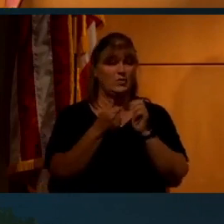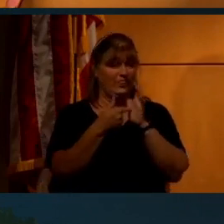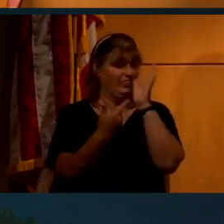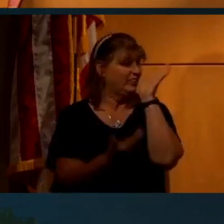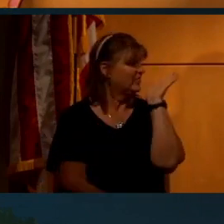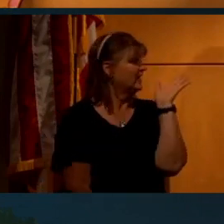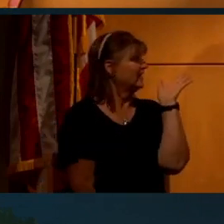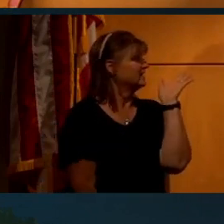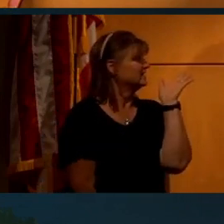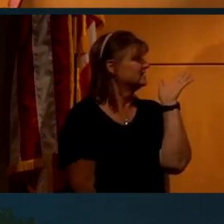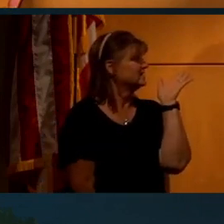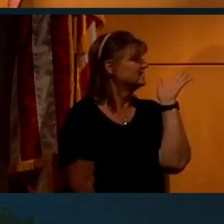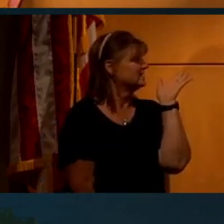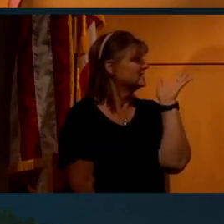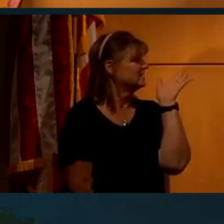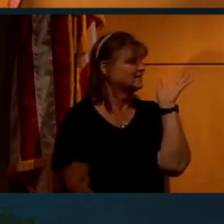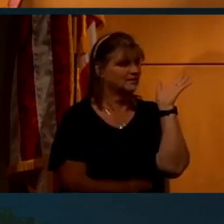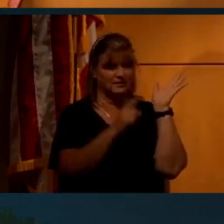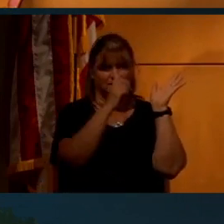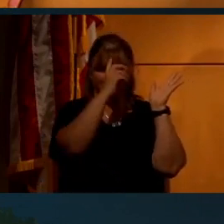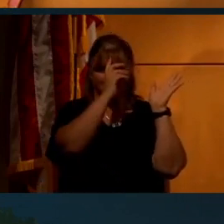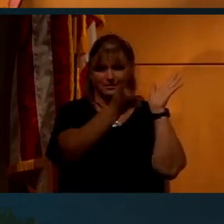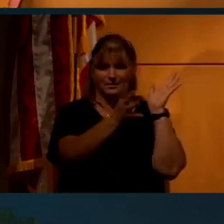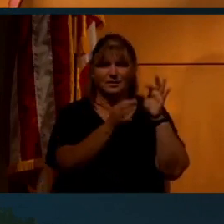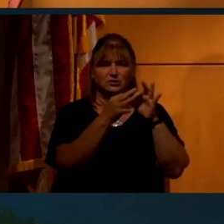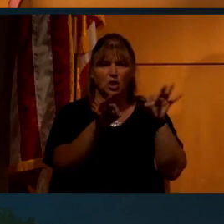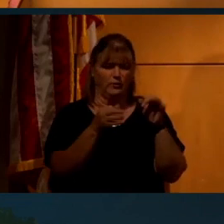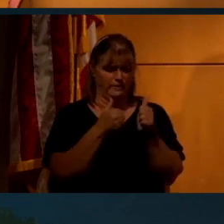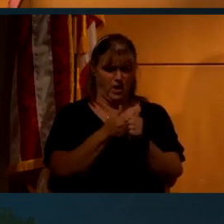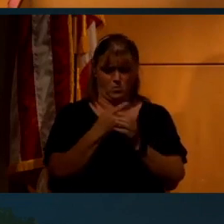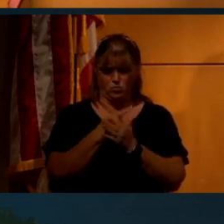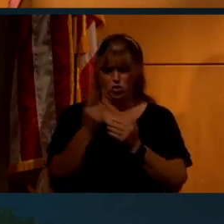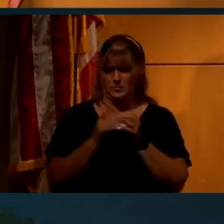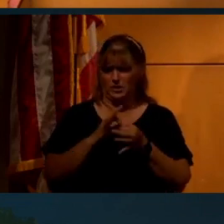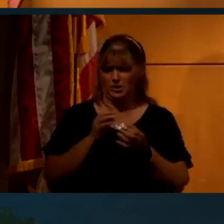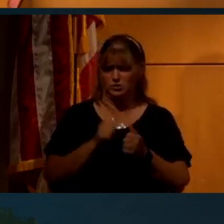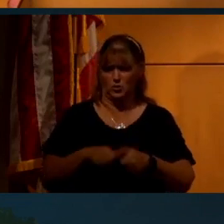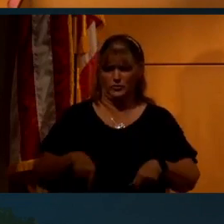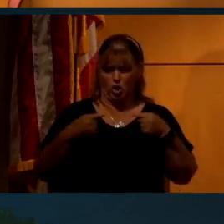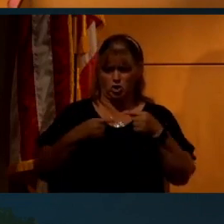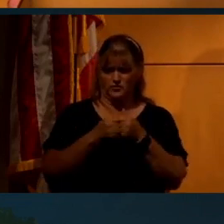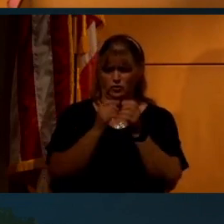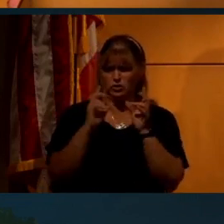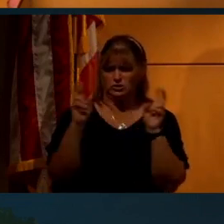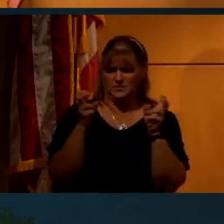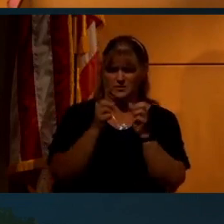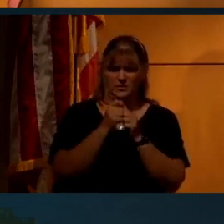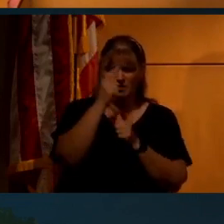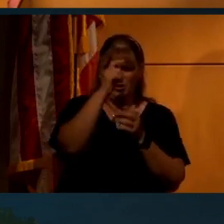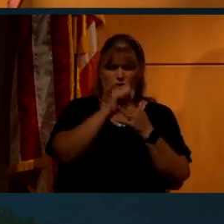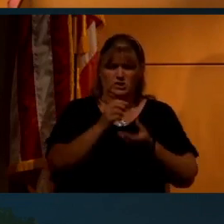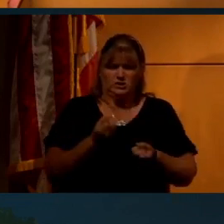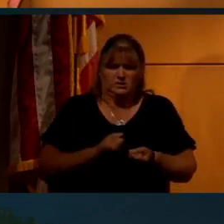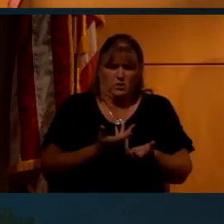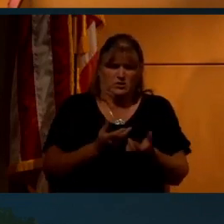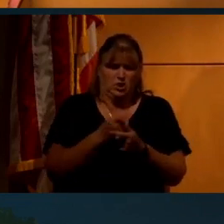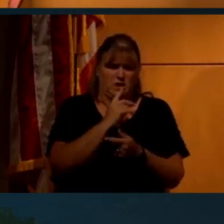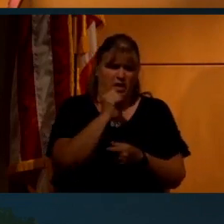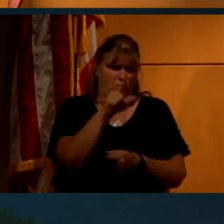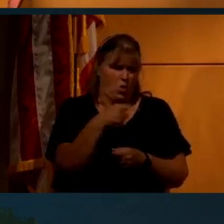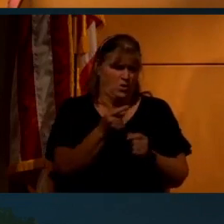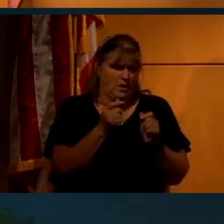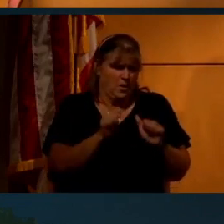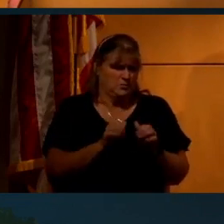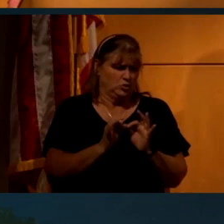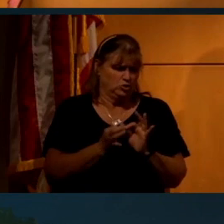very disingenuous slide. The following program deals with a controversial subject. The theories expressed are not the only possible